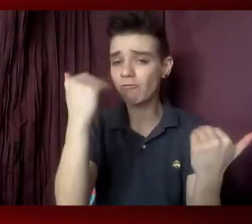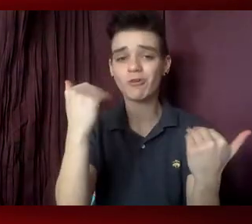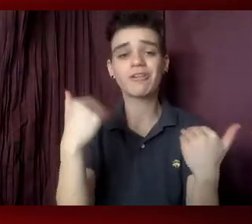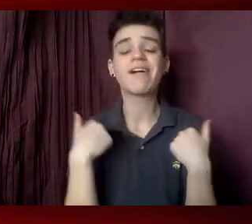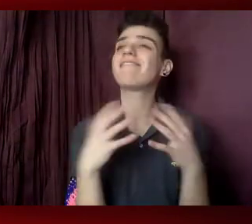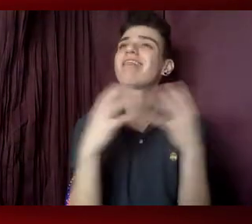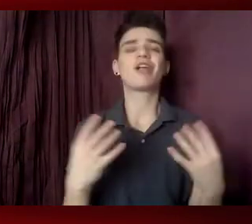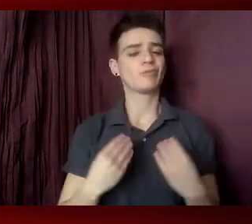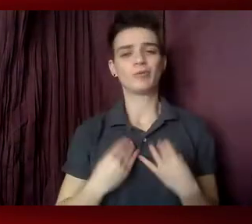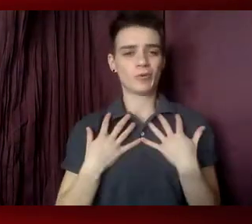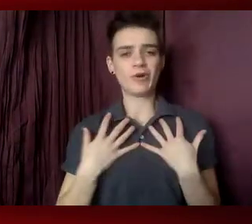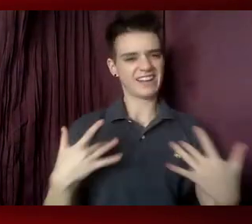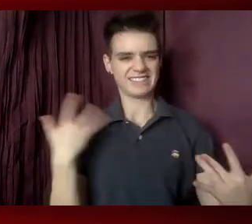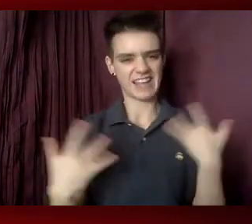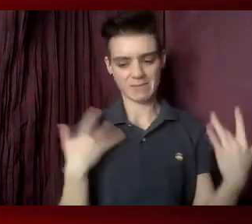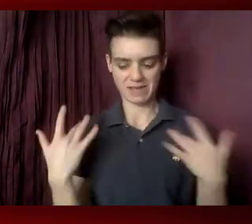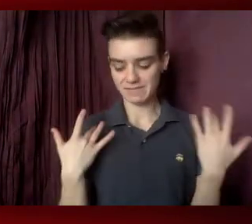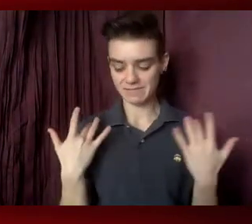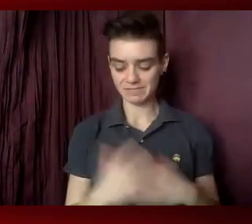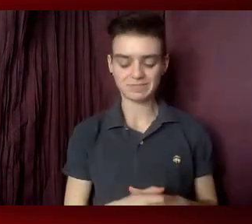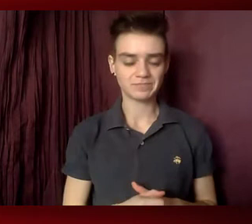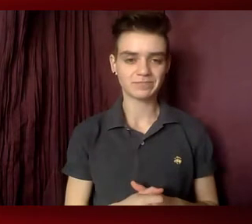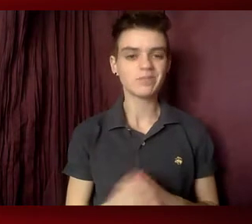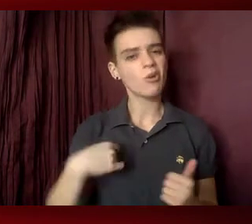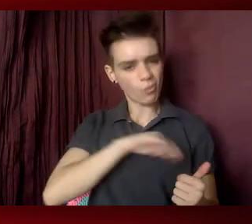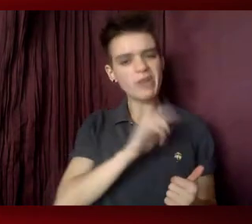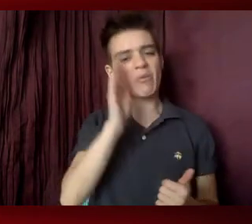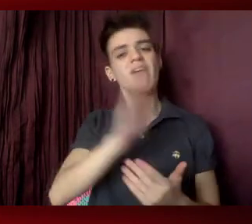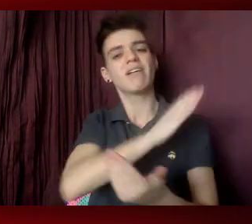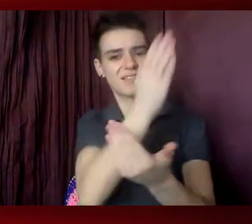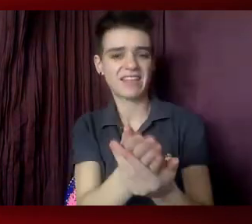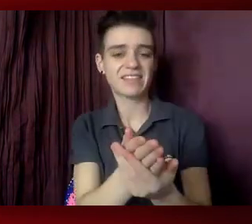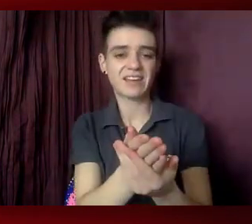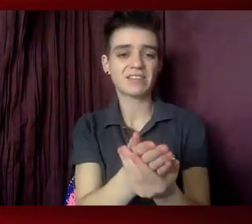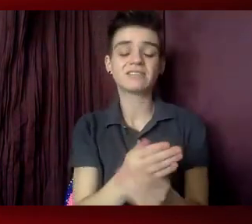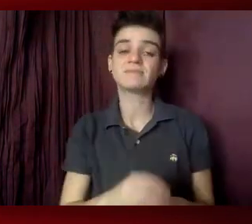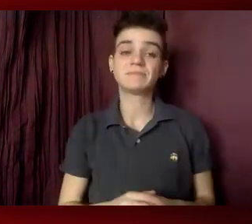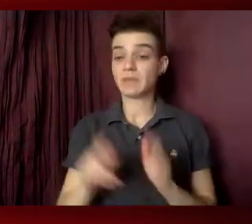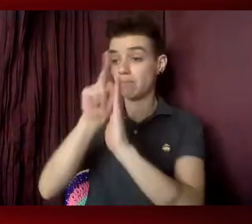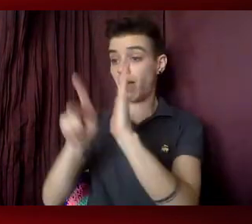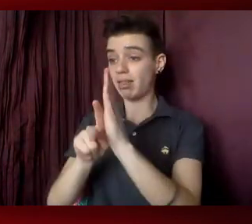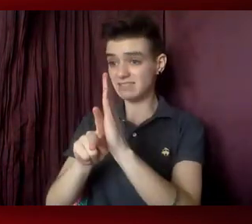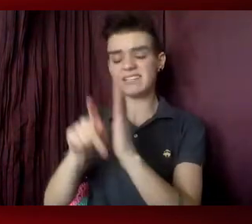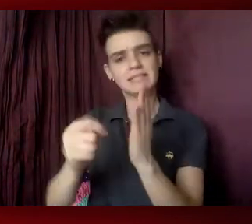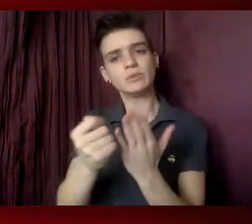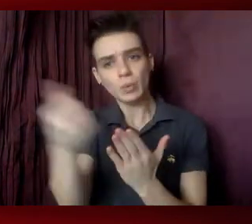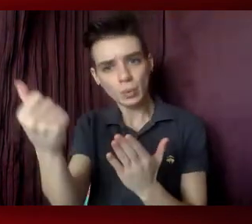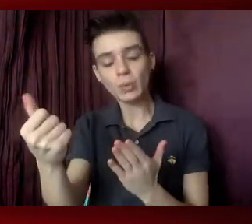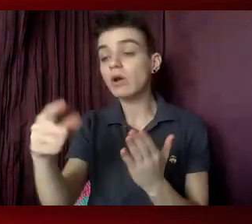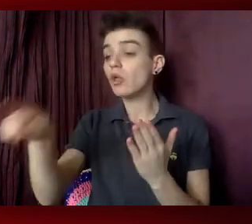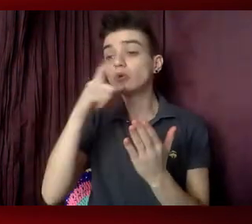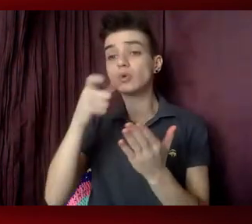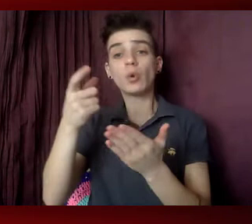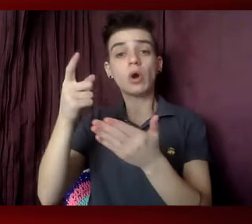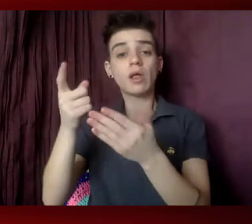inspiration and excitement that we will get there. We need to repeal policies that permit stigmatization and address the